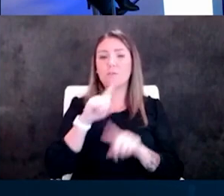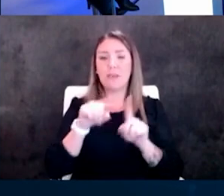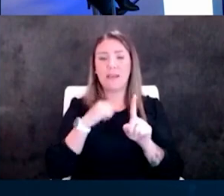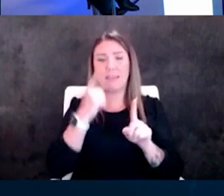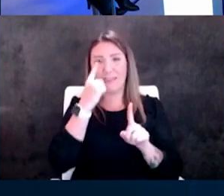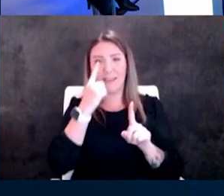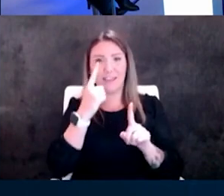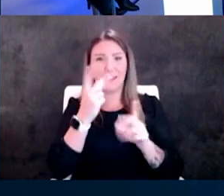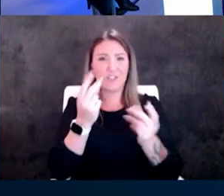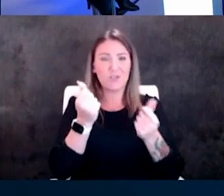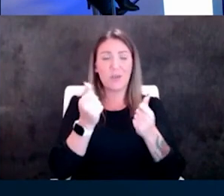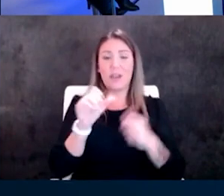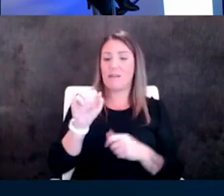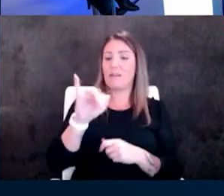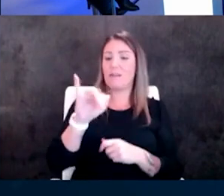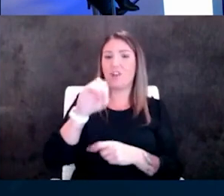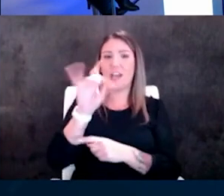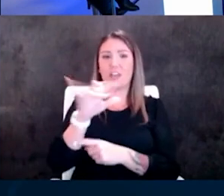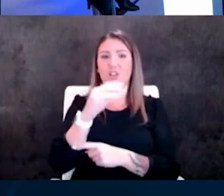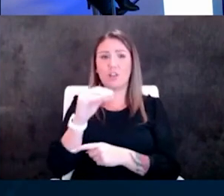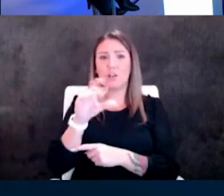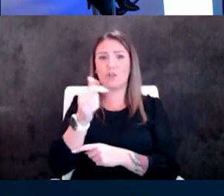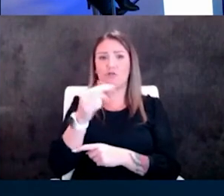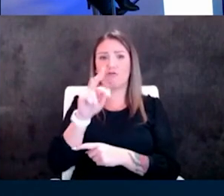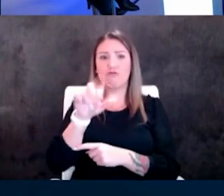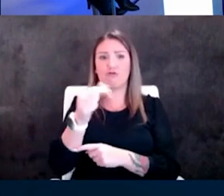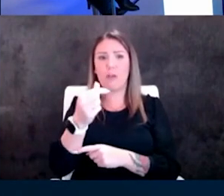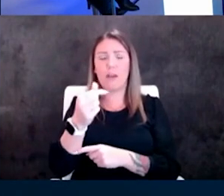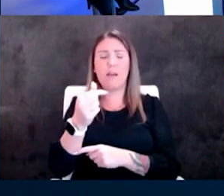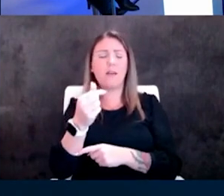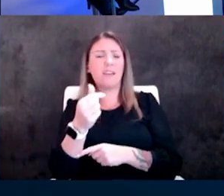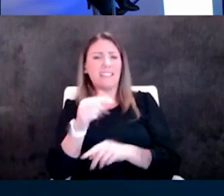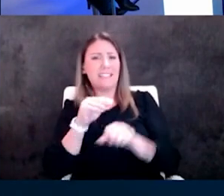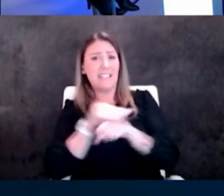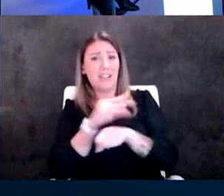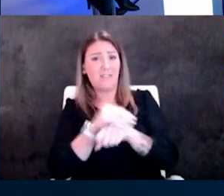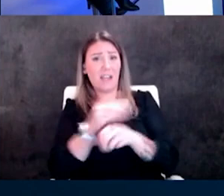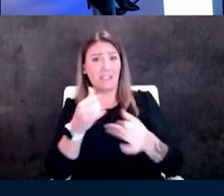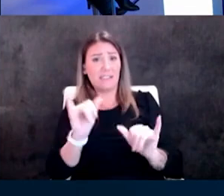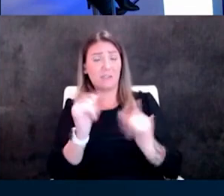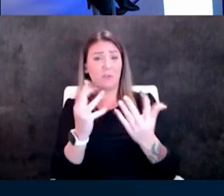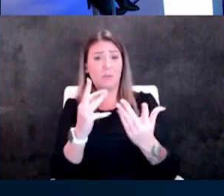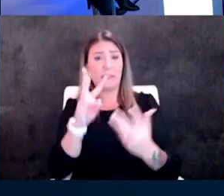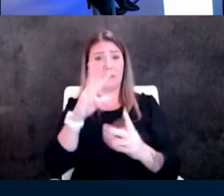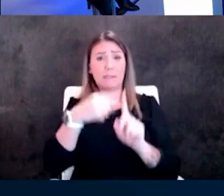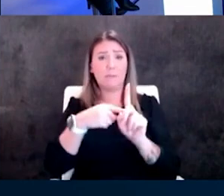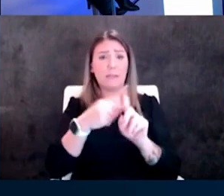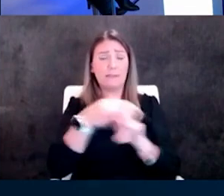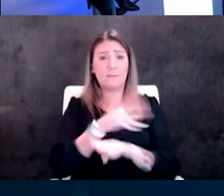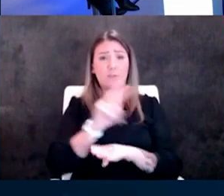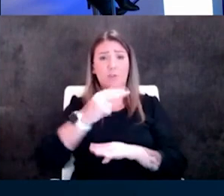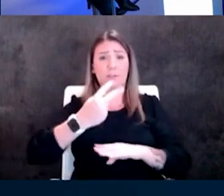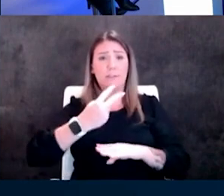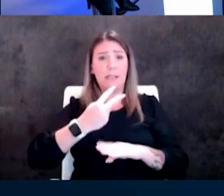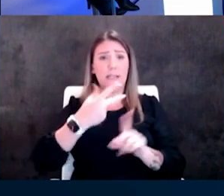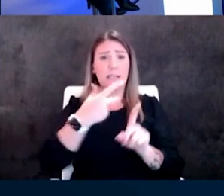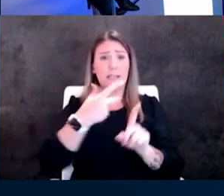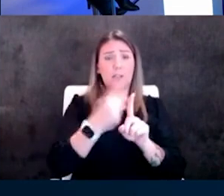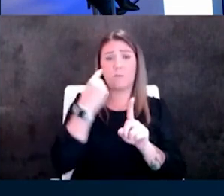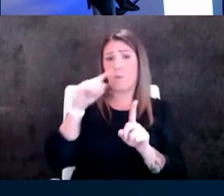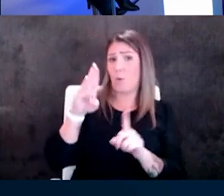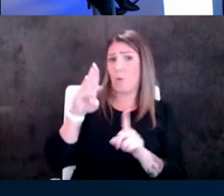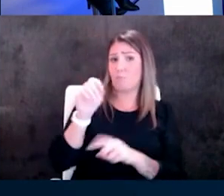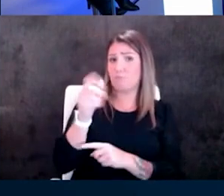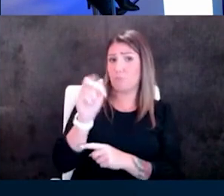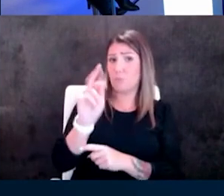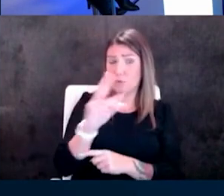ashley and craig have a combo and it's is the advice to still wait six months after your second dose to get the booster and can you